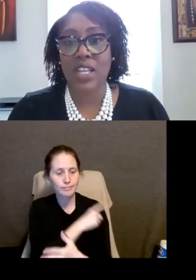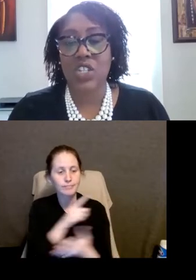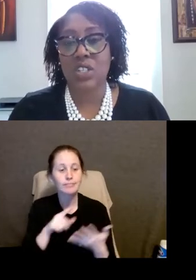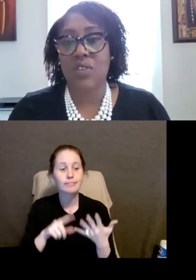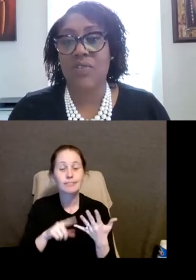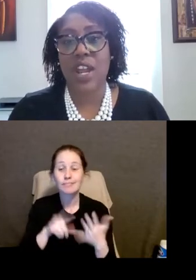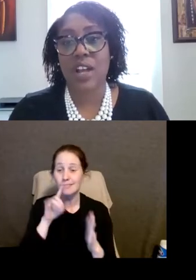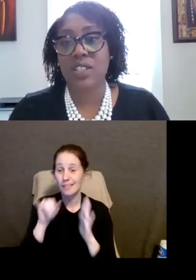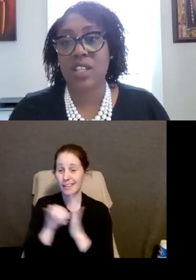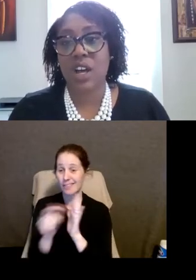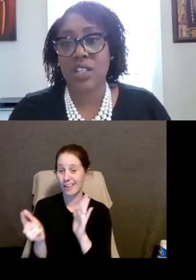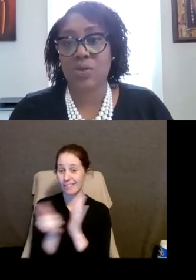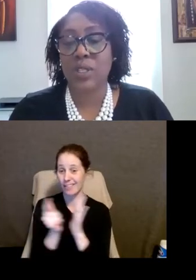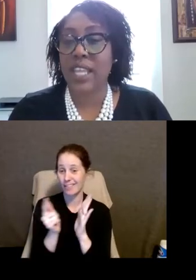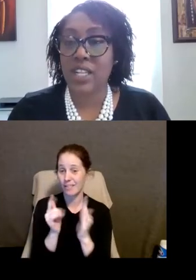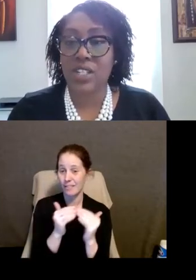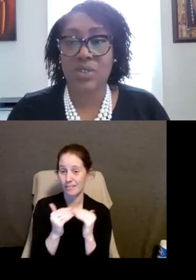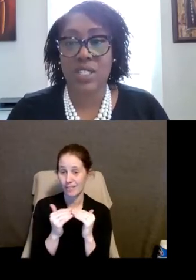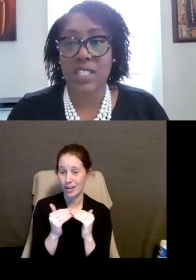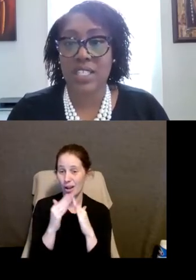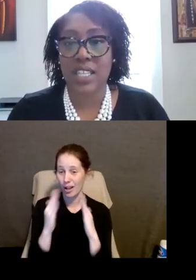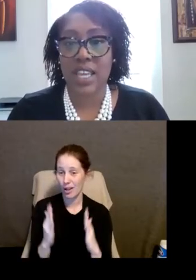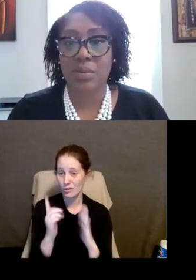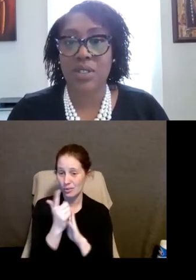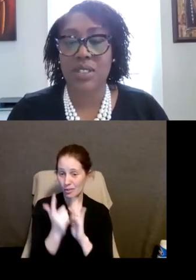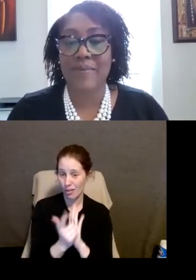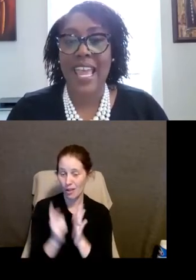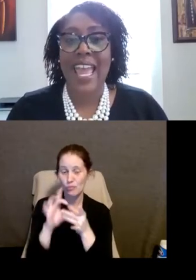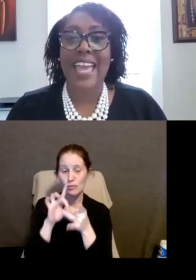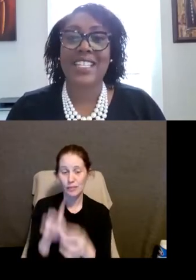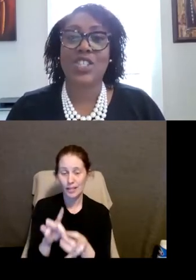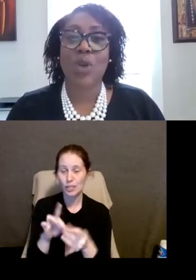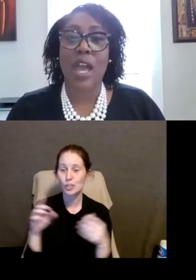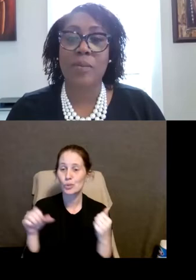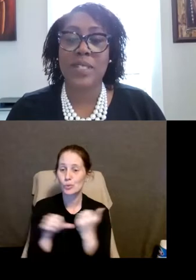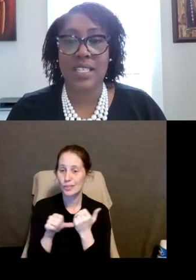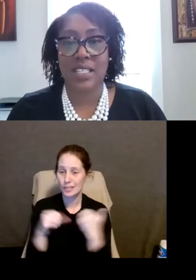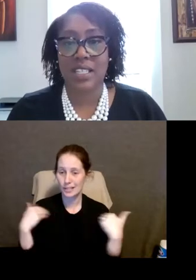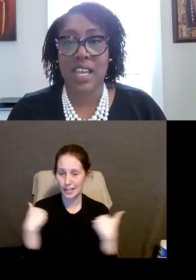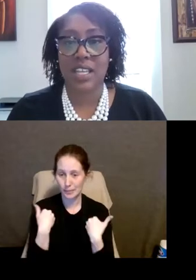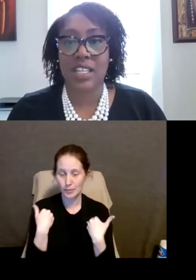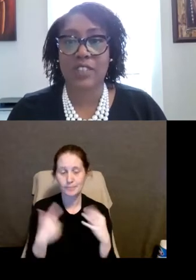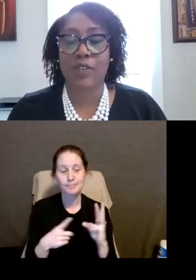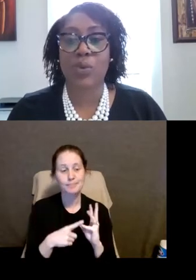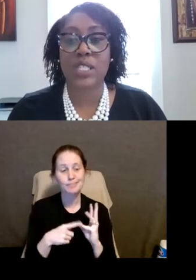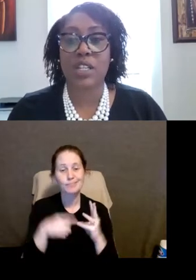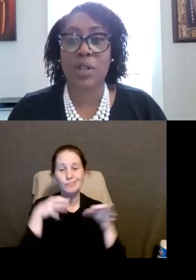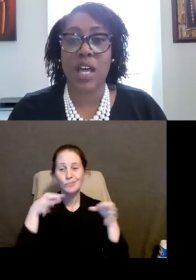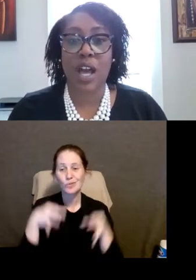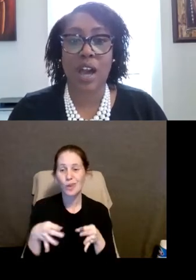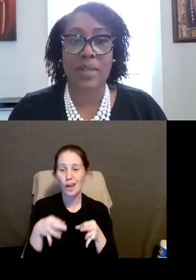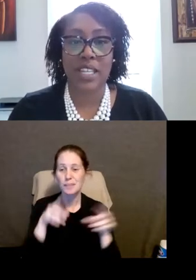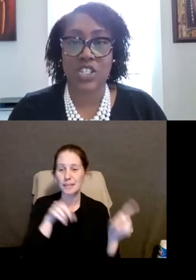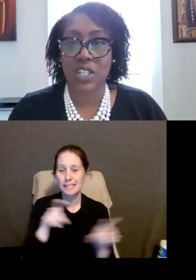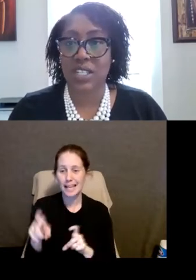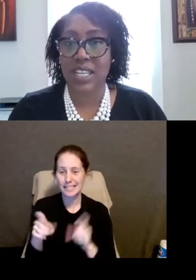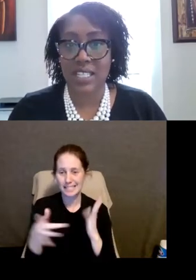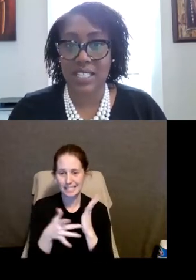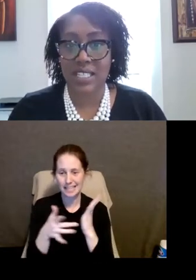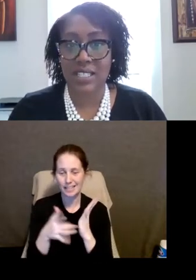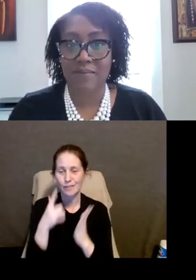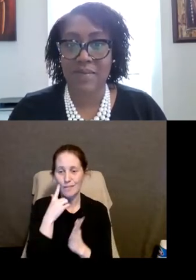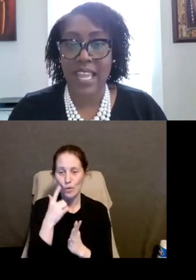violations of fair housing laws related to assistance animals, and describe testing techniques for reasonable accommodation